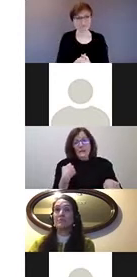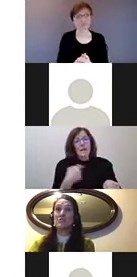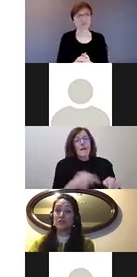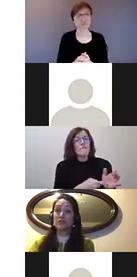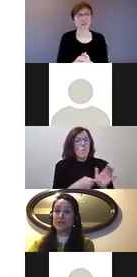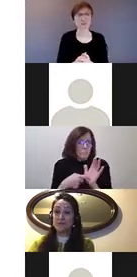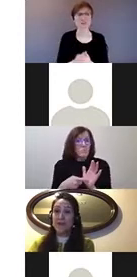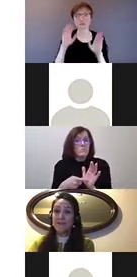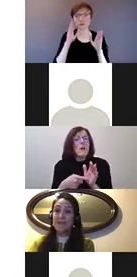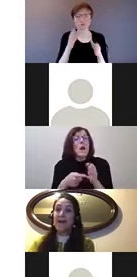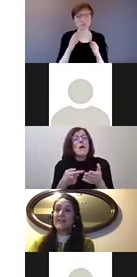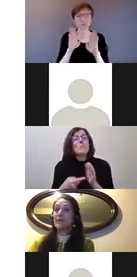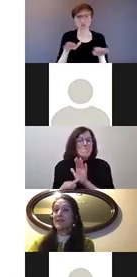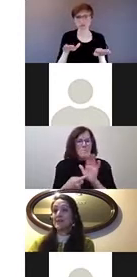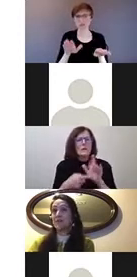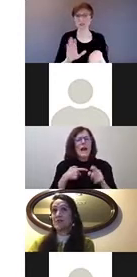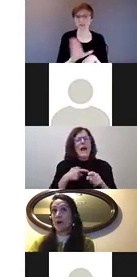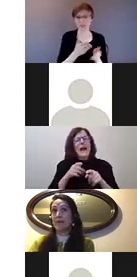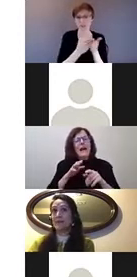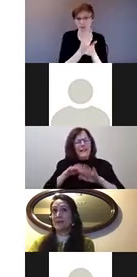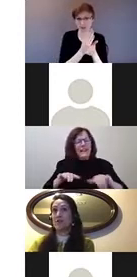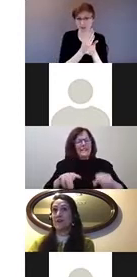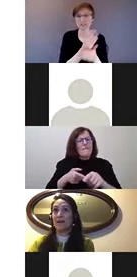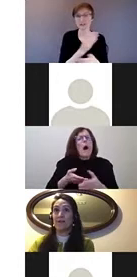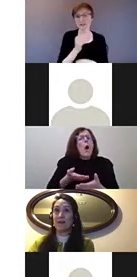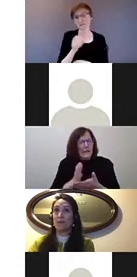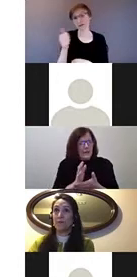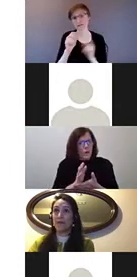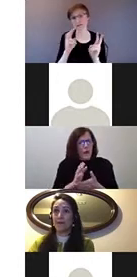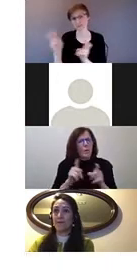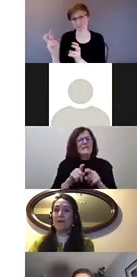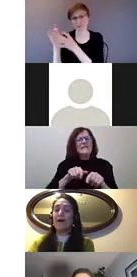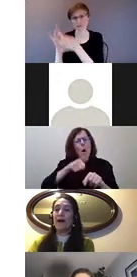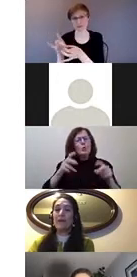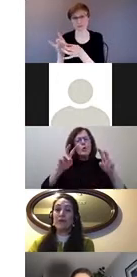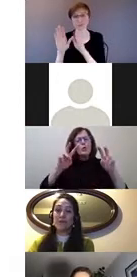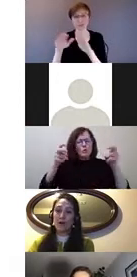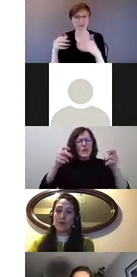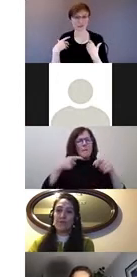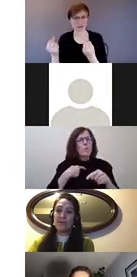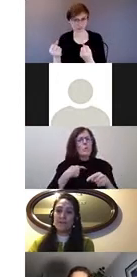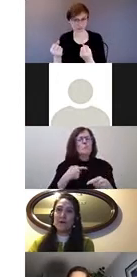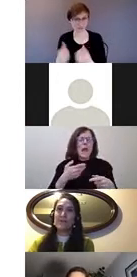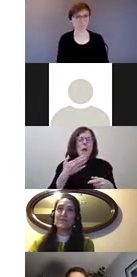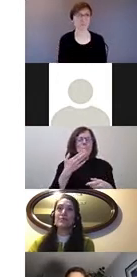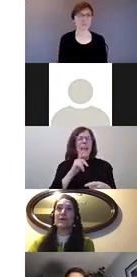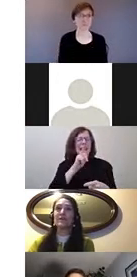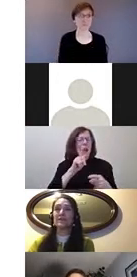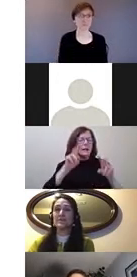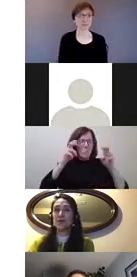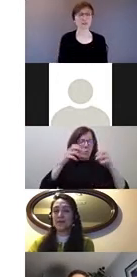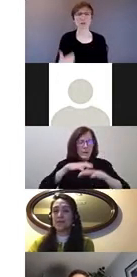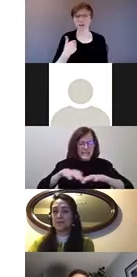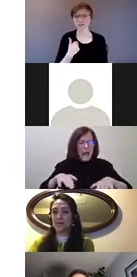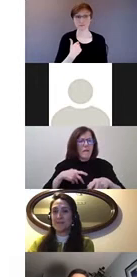children's rights, as well as other topics in child health and wellbeing. With our various partners, we are